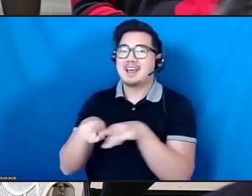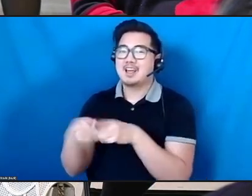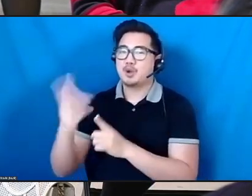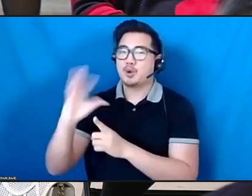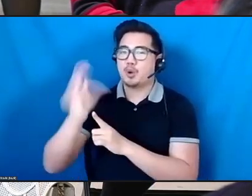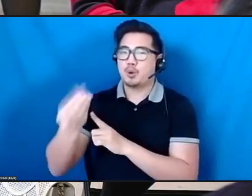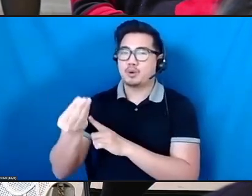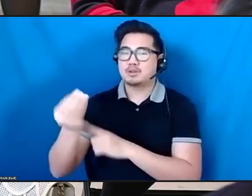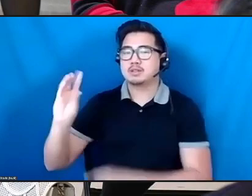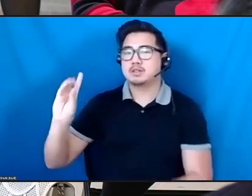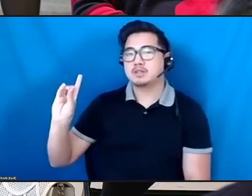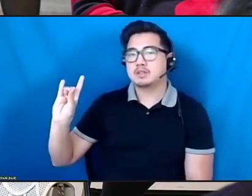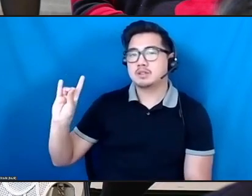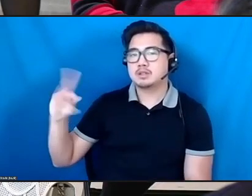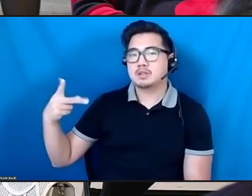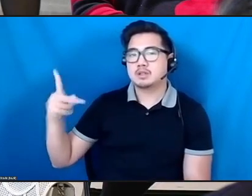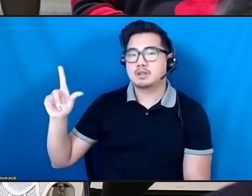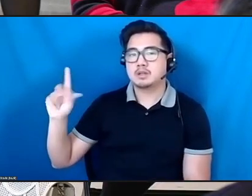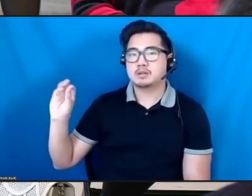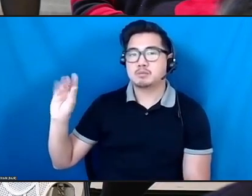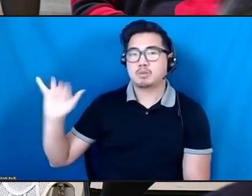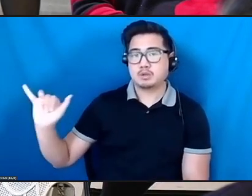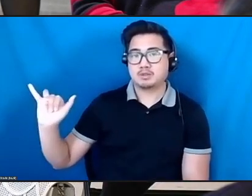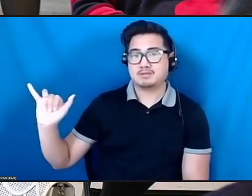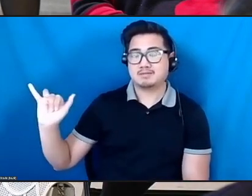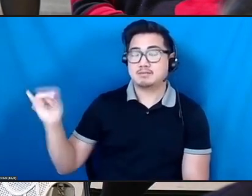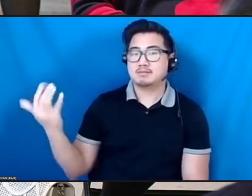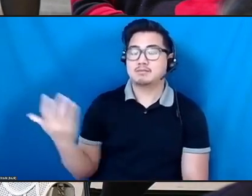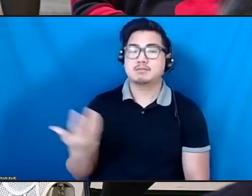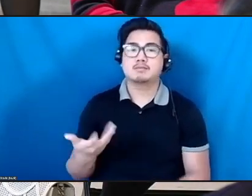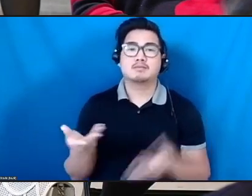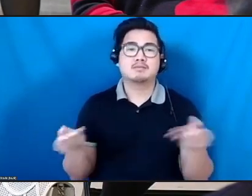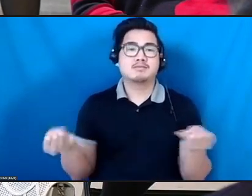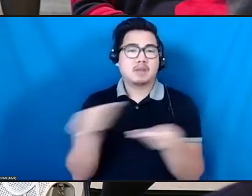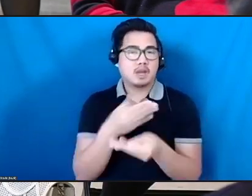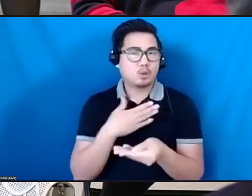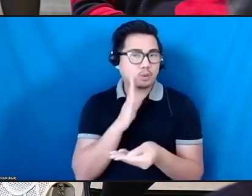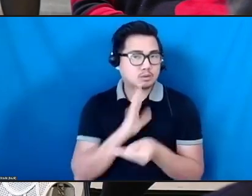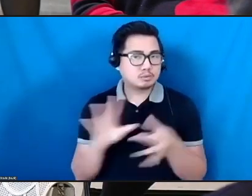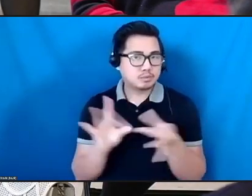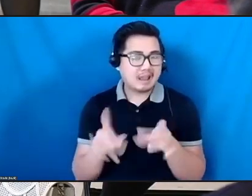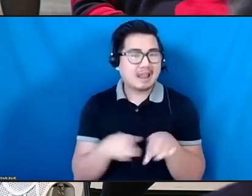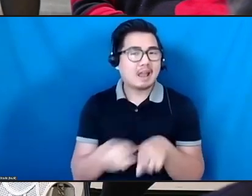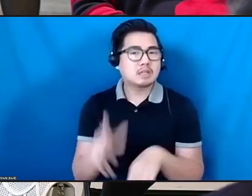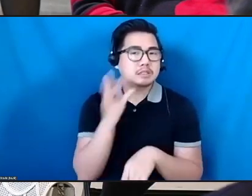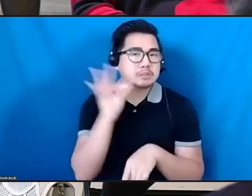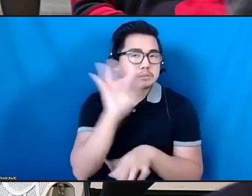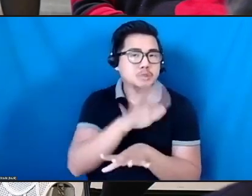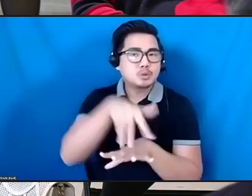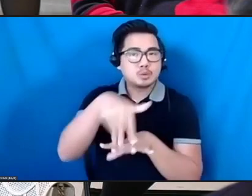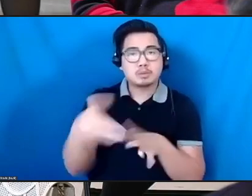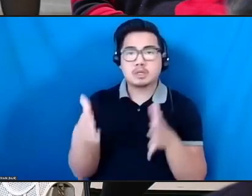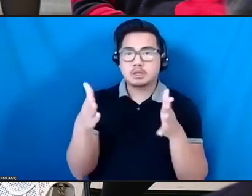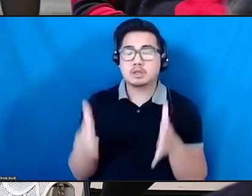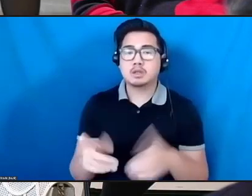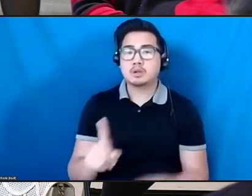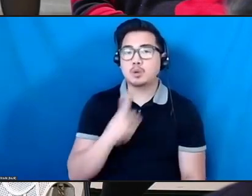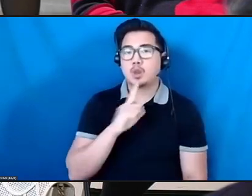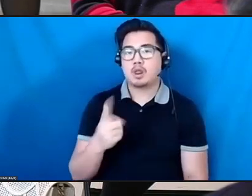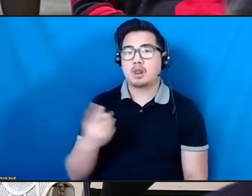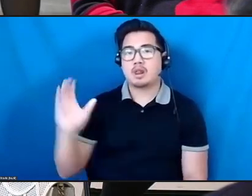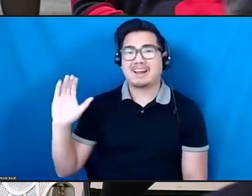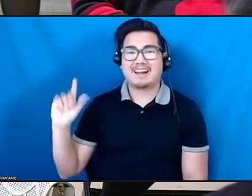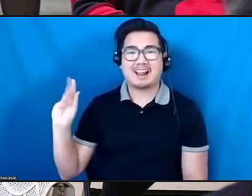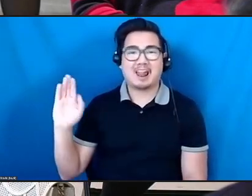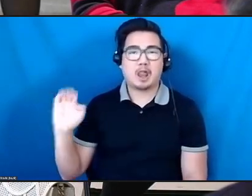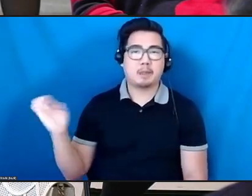while climate justice, and I'll say for me as an indigenous person, climate justice is paramount for me, when we think about